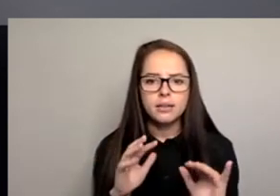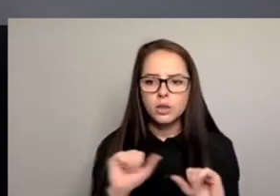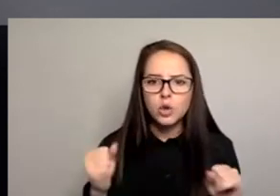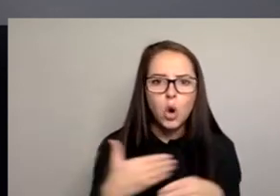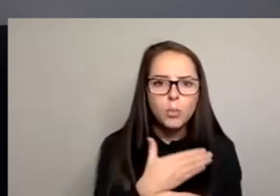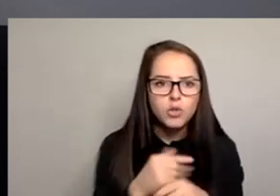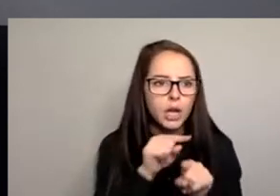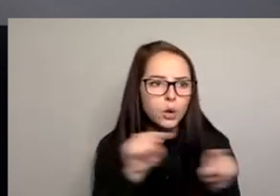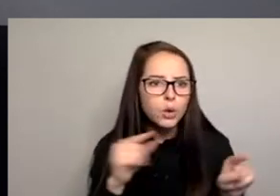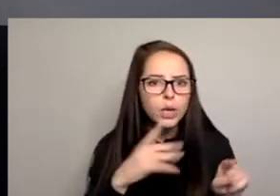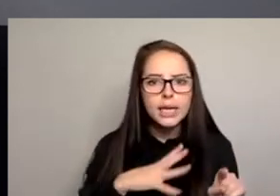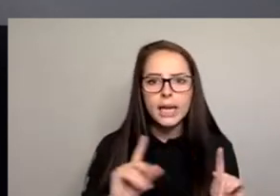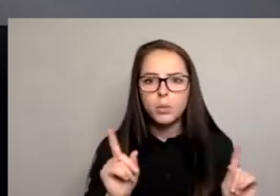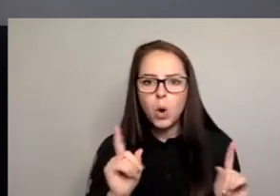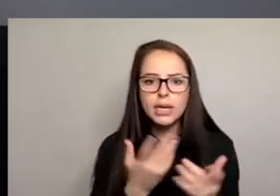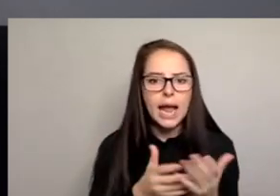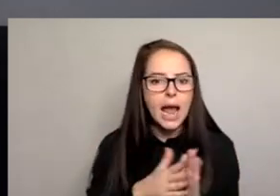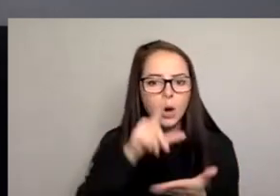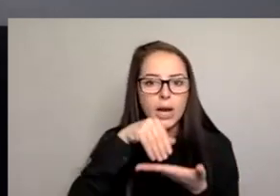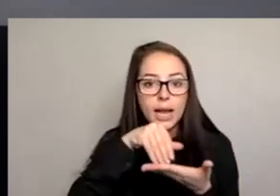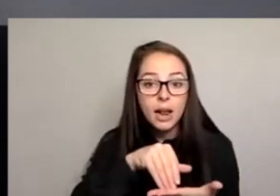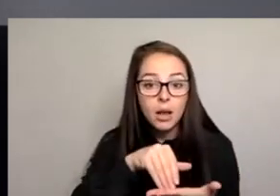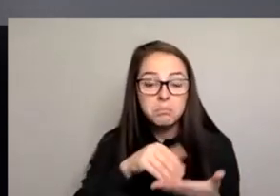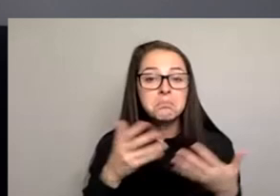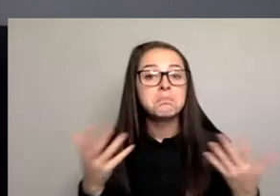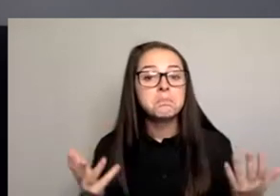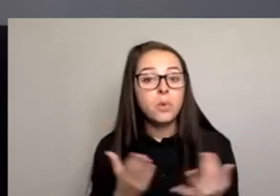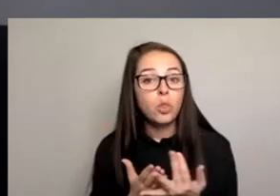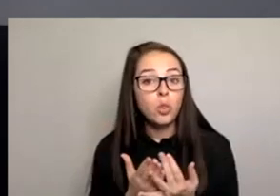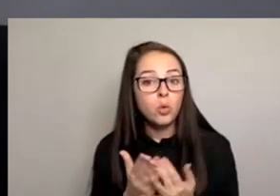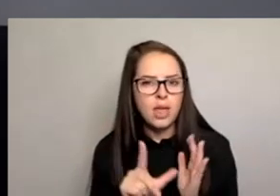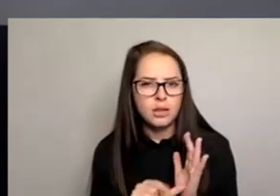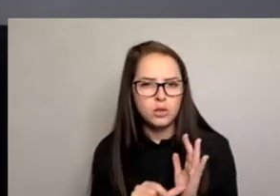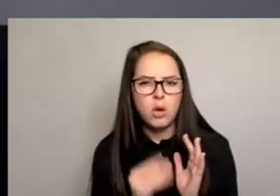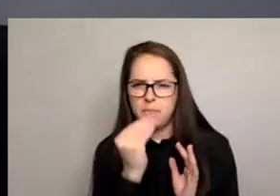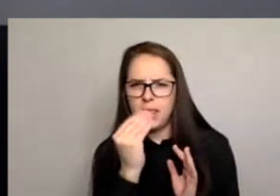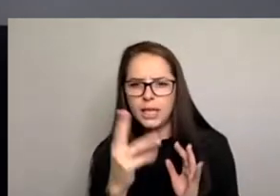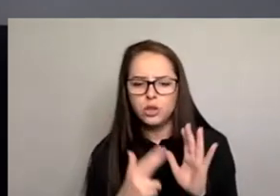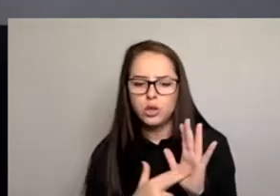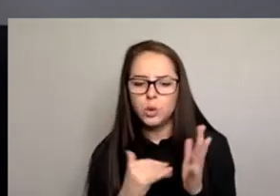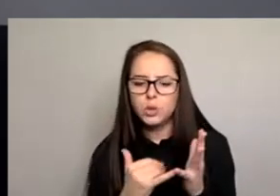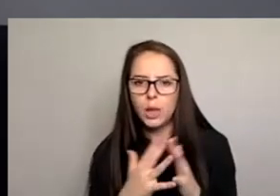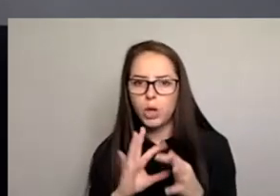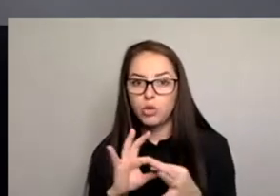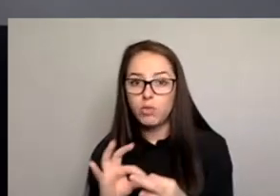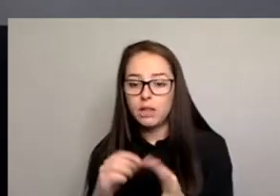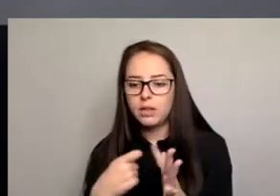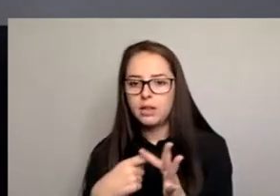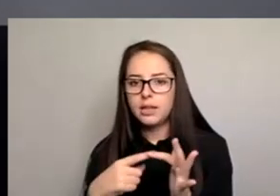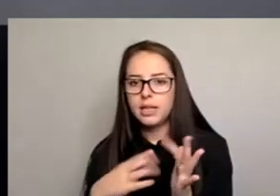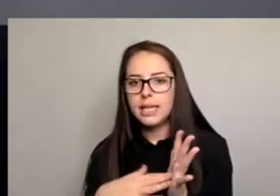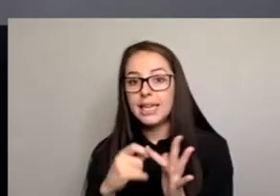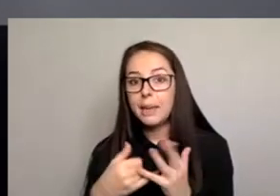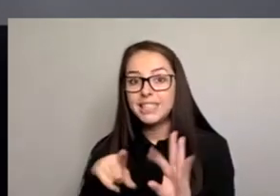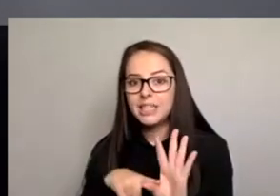needed. Through doing that, and this is in New South Wales, so relevant for Kempsey, I learnt that they were having troubles